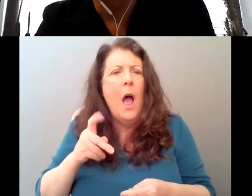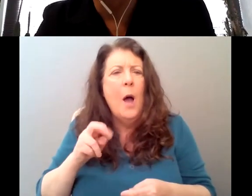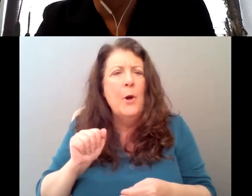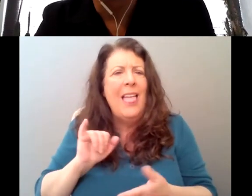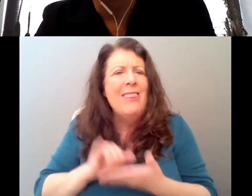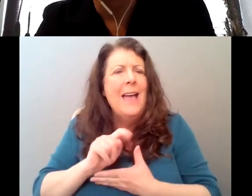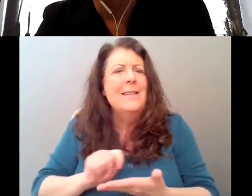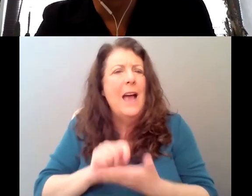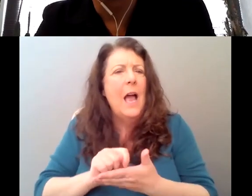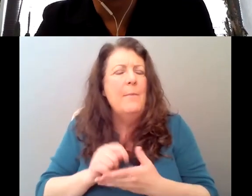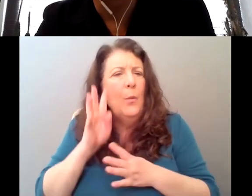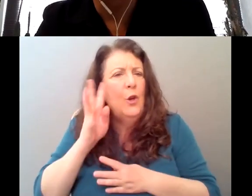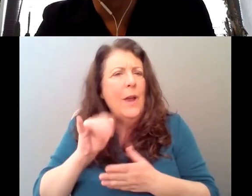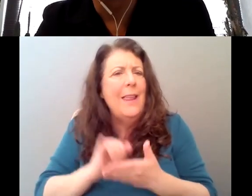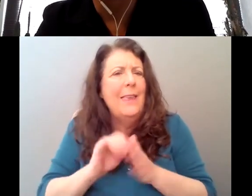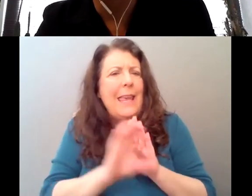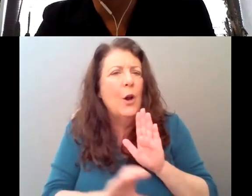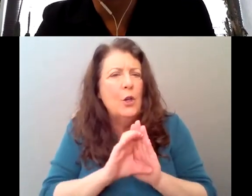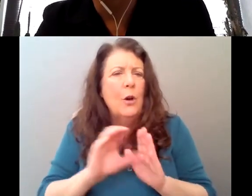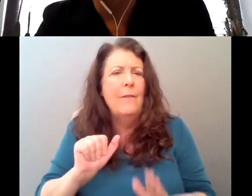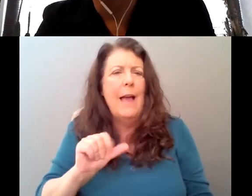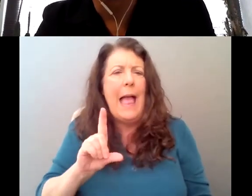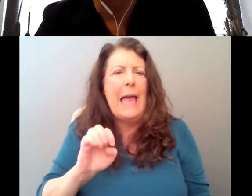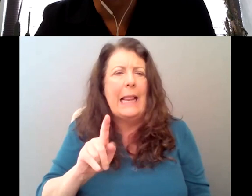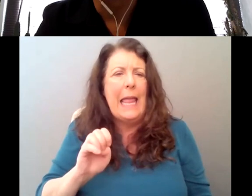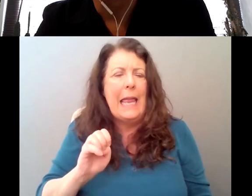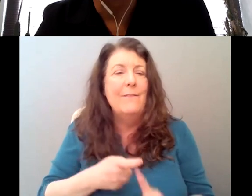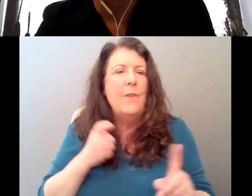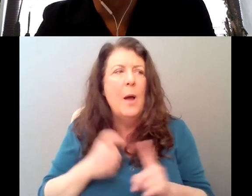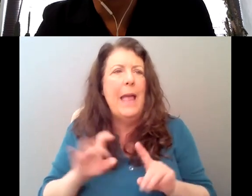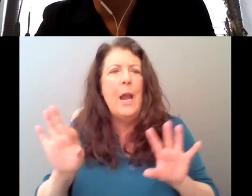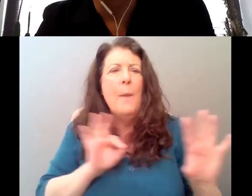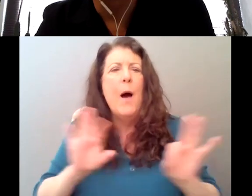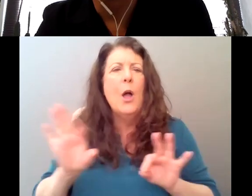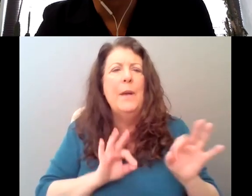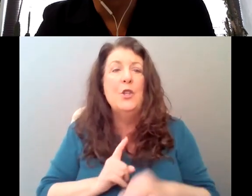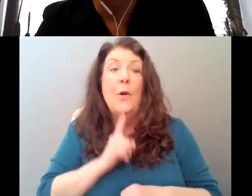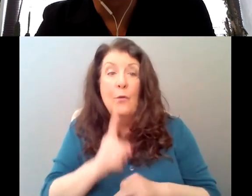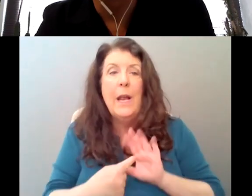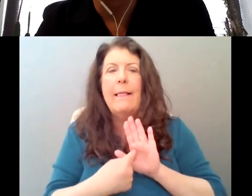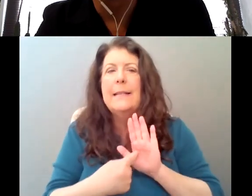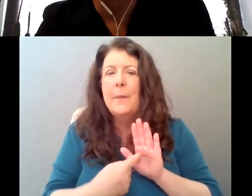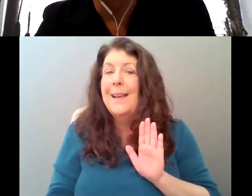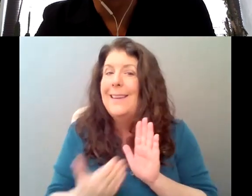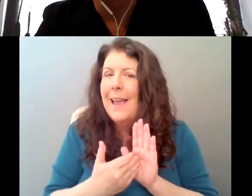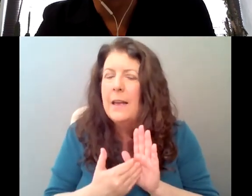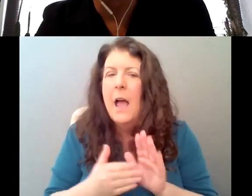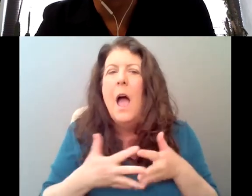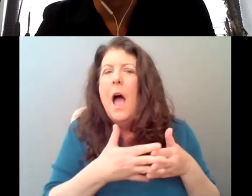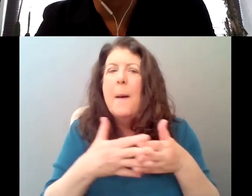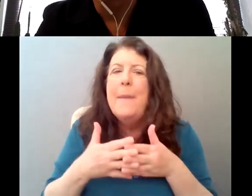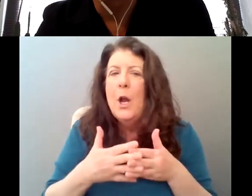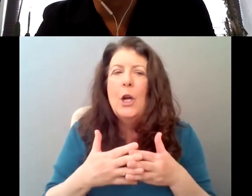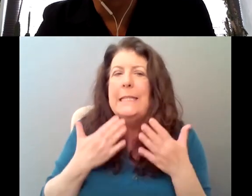Adelaide out of a sort of amalgamation of, um, real examples of, of again, like American singers who went to